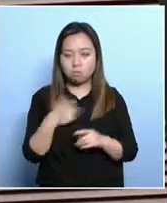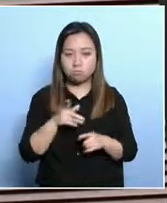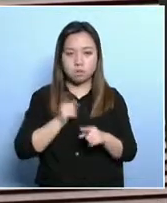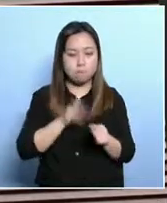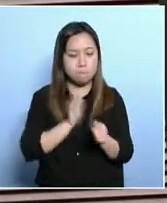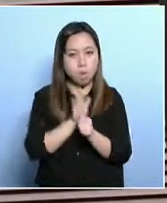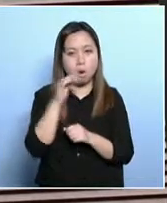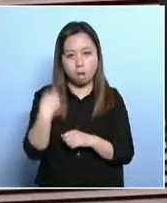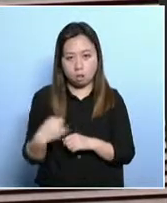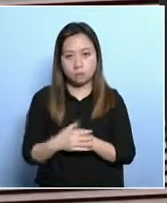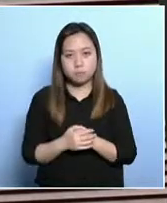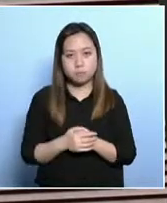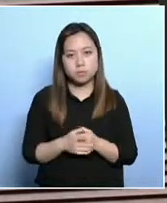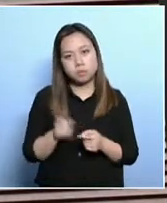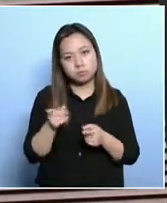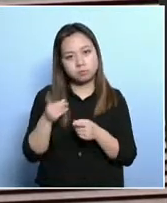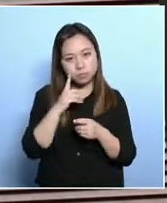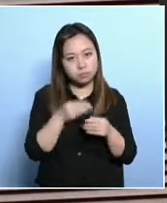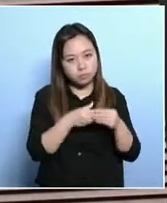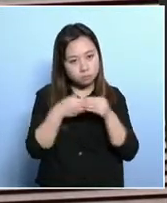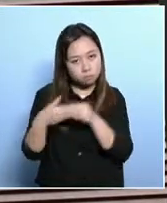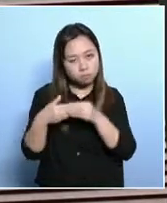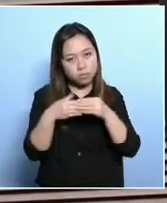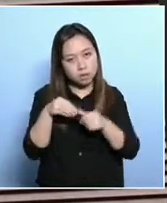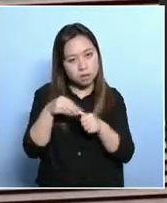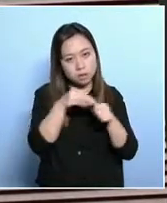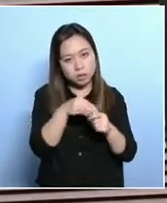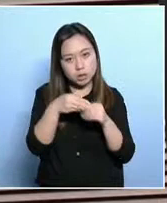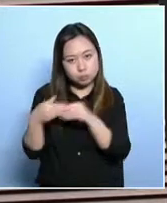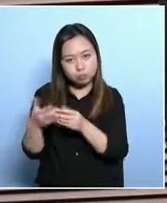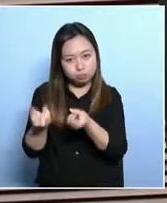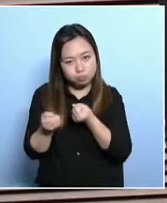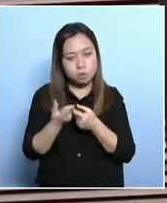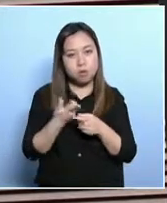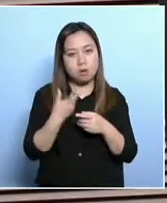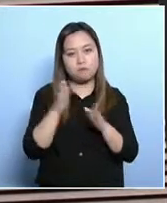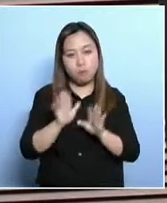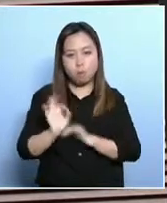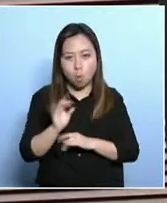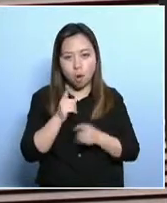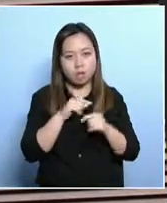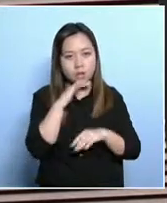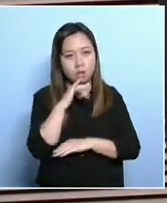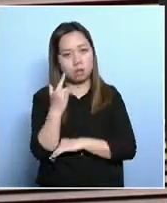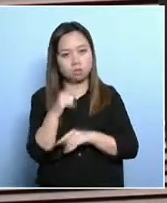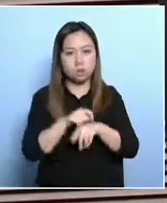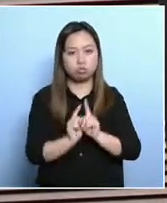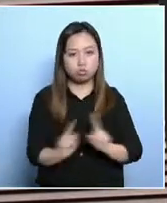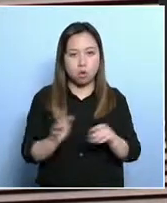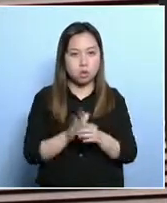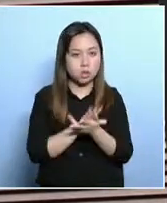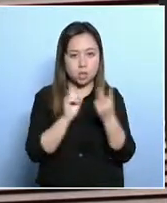childcare services. A high proportion of them feel that these services don't meet their needs.